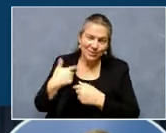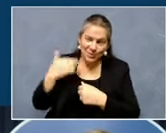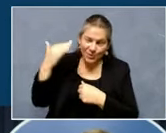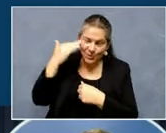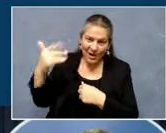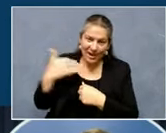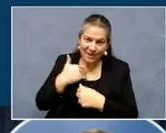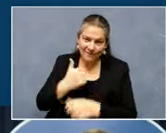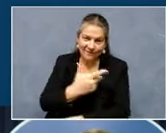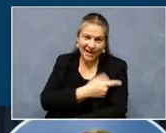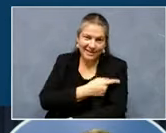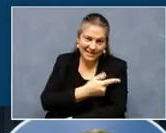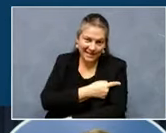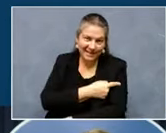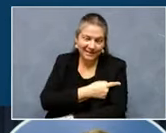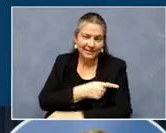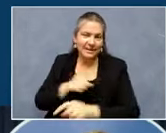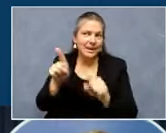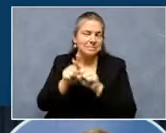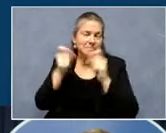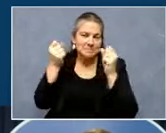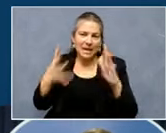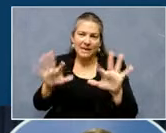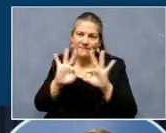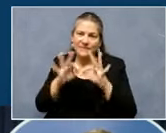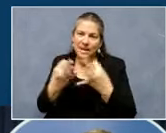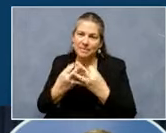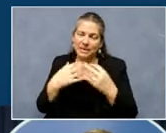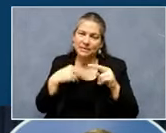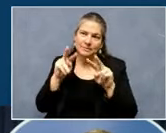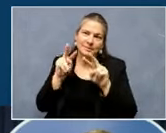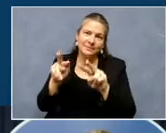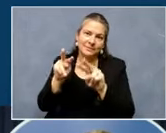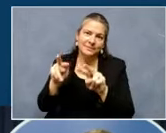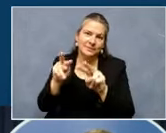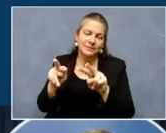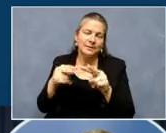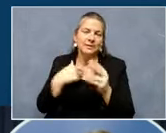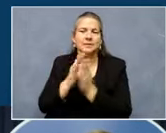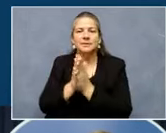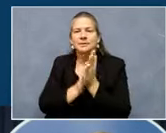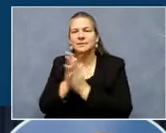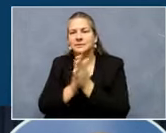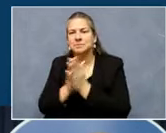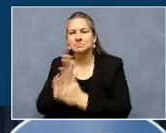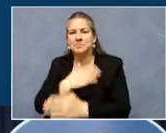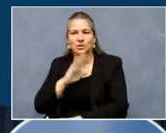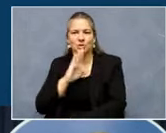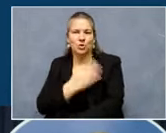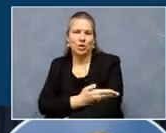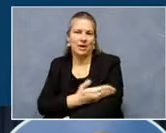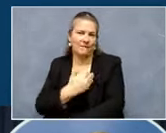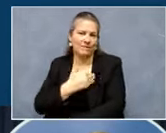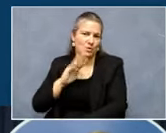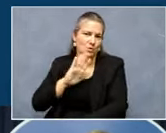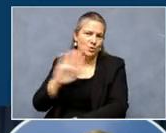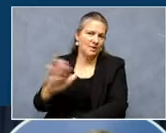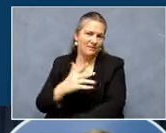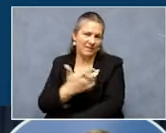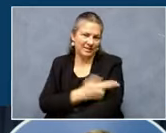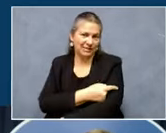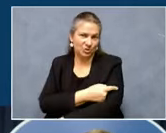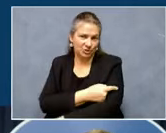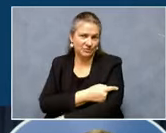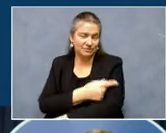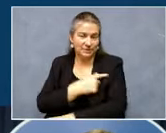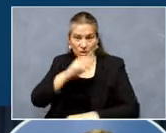Like so many other families, I am so eager for my daughter to be able to get her vaccine because I know they're